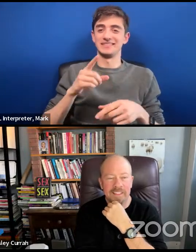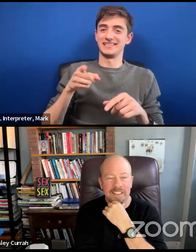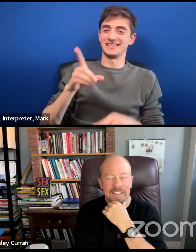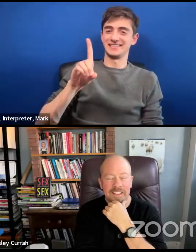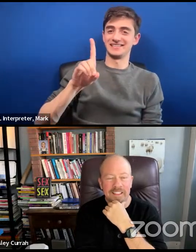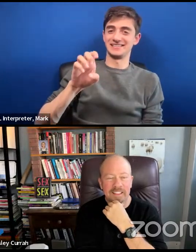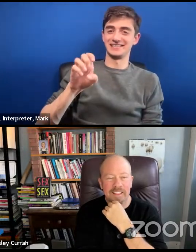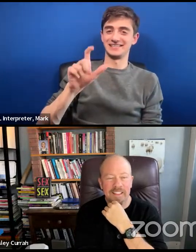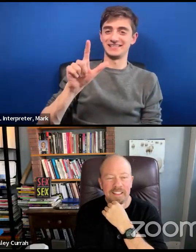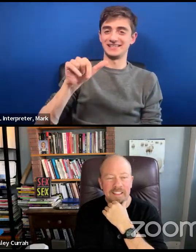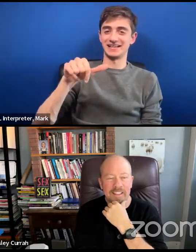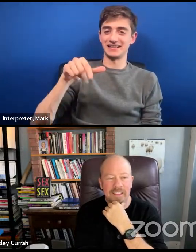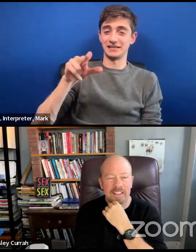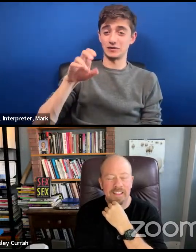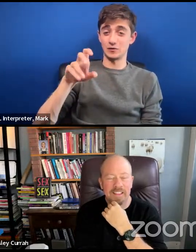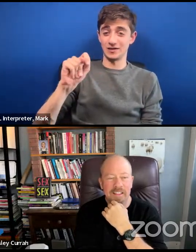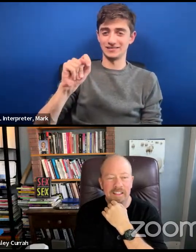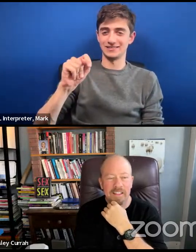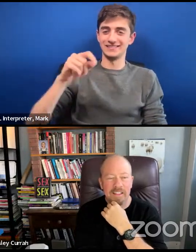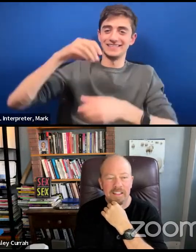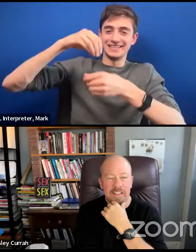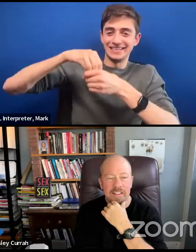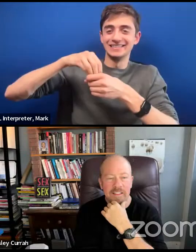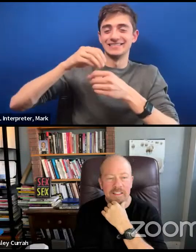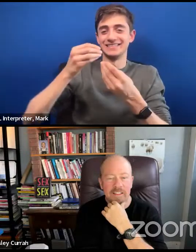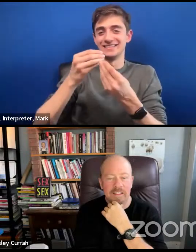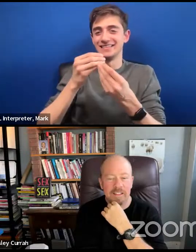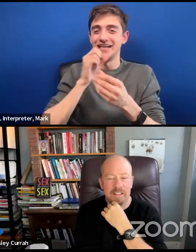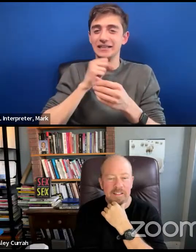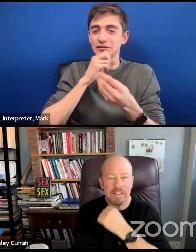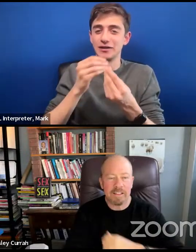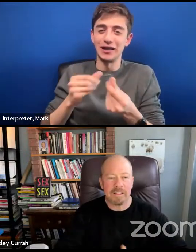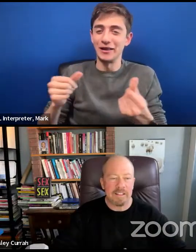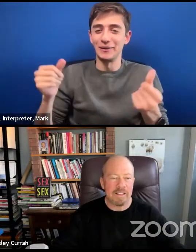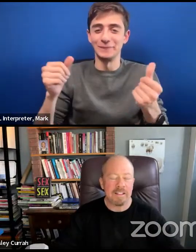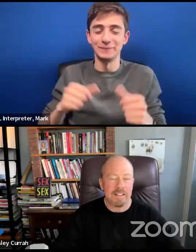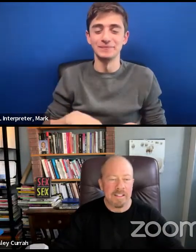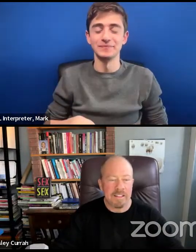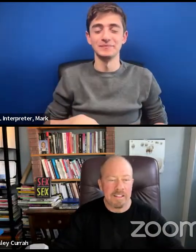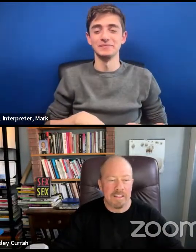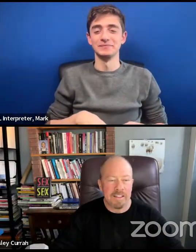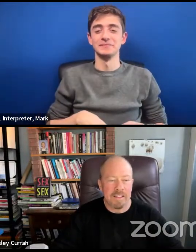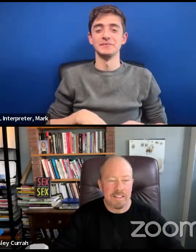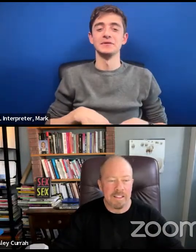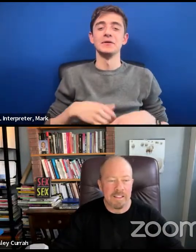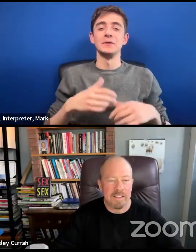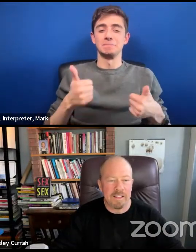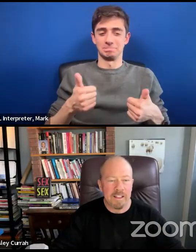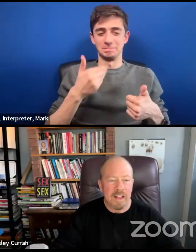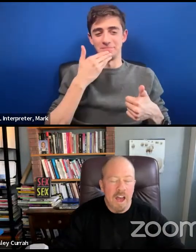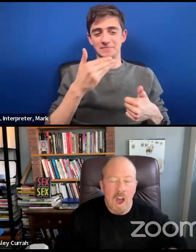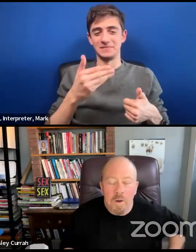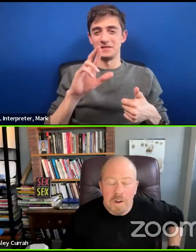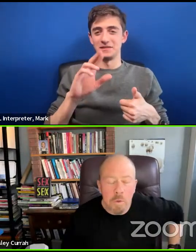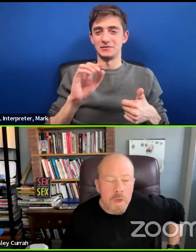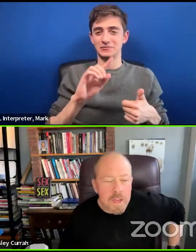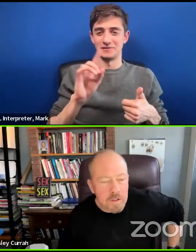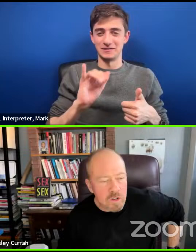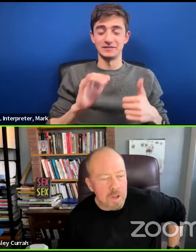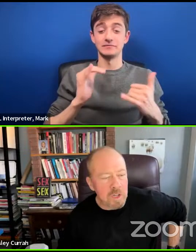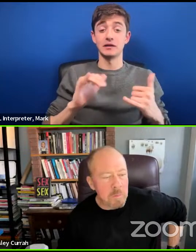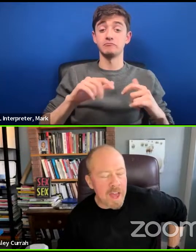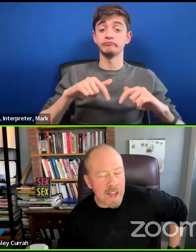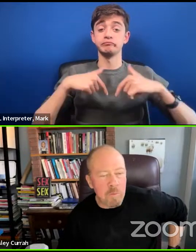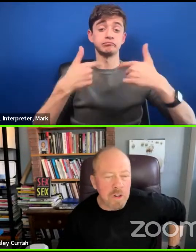Thank you. Thank you so much, Ramsey. And Paisley, we'll turn to you with the same question. All right. Well,